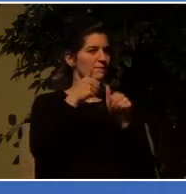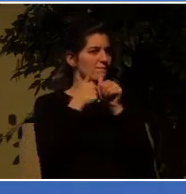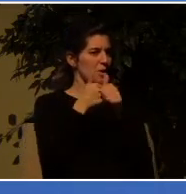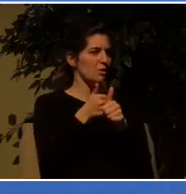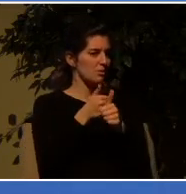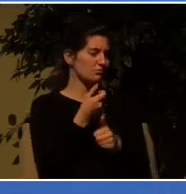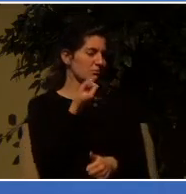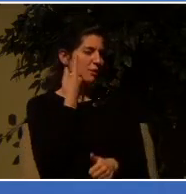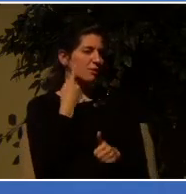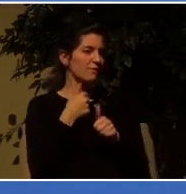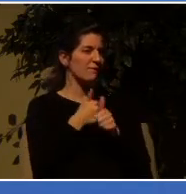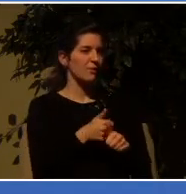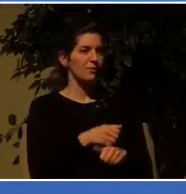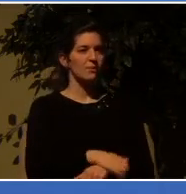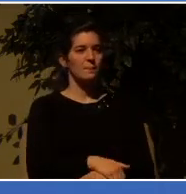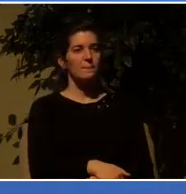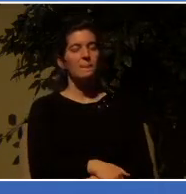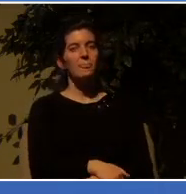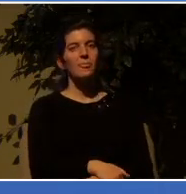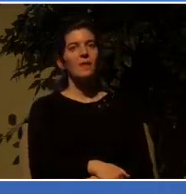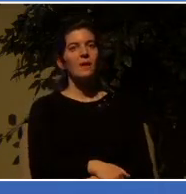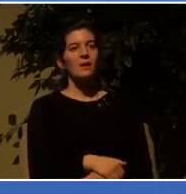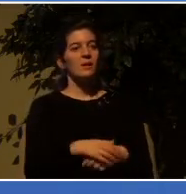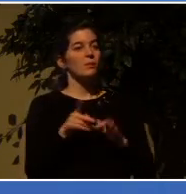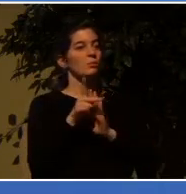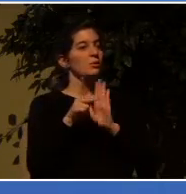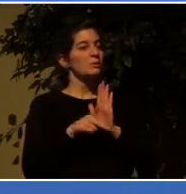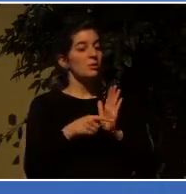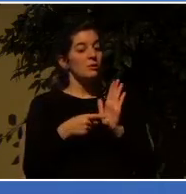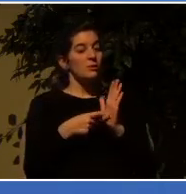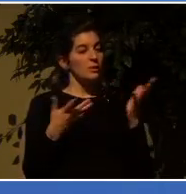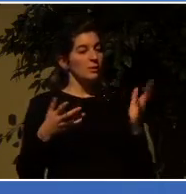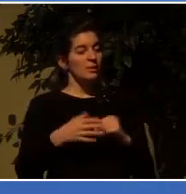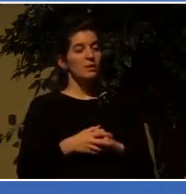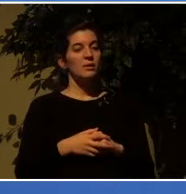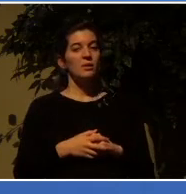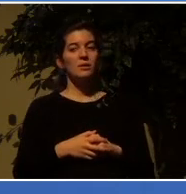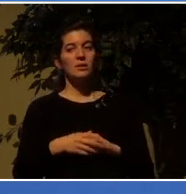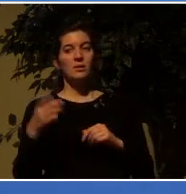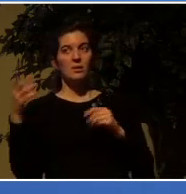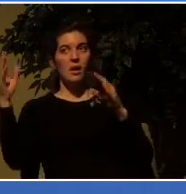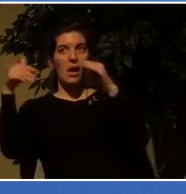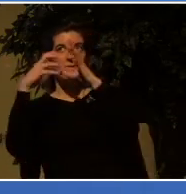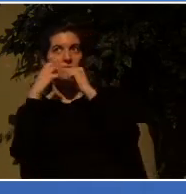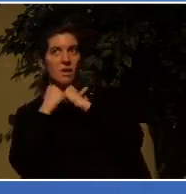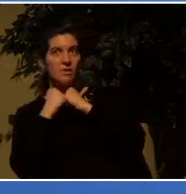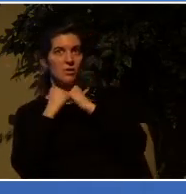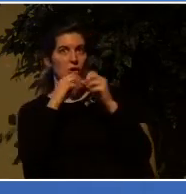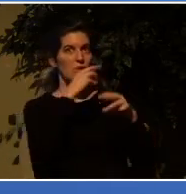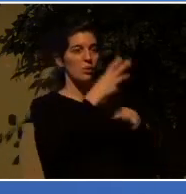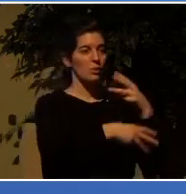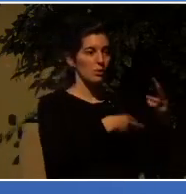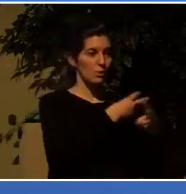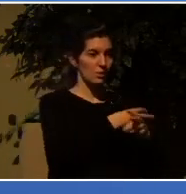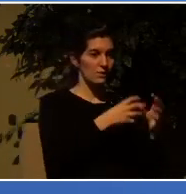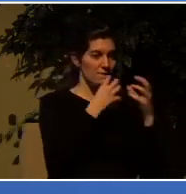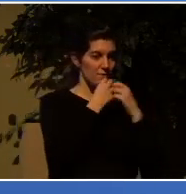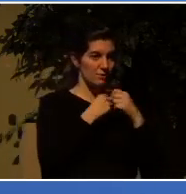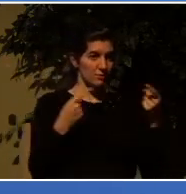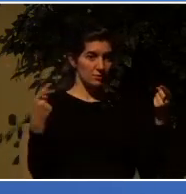In the conflict between the values of heaven and the values of earth or the world,